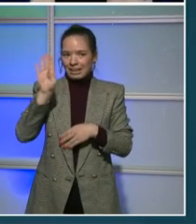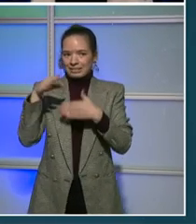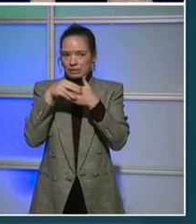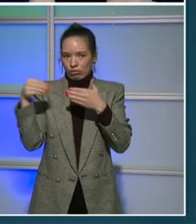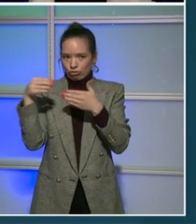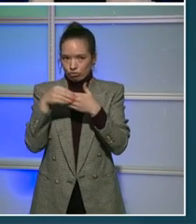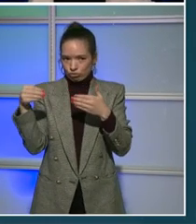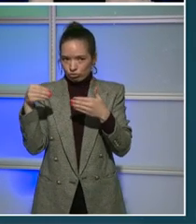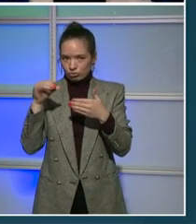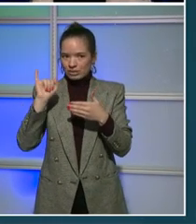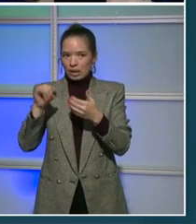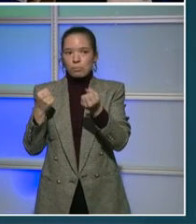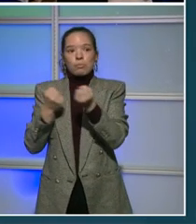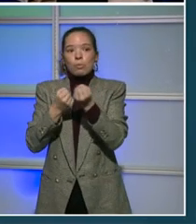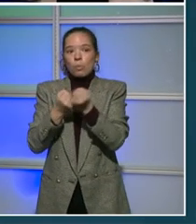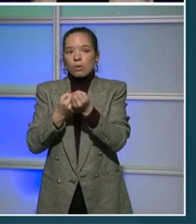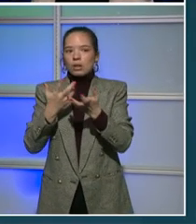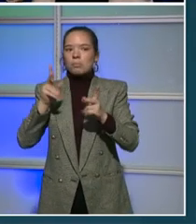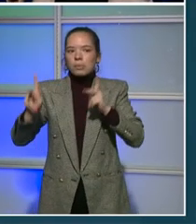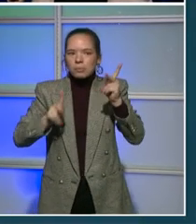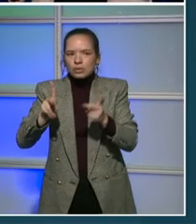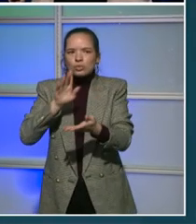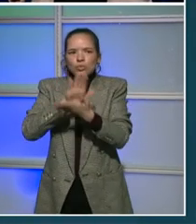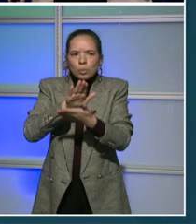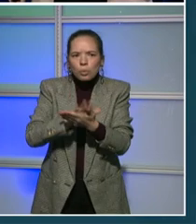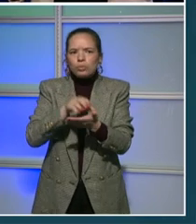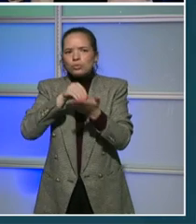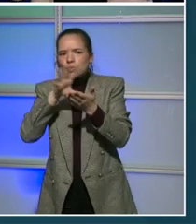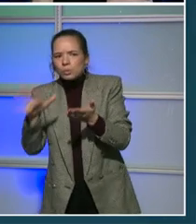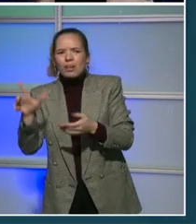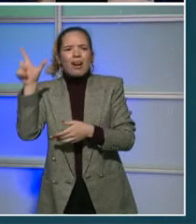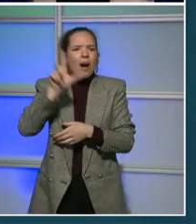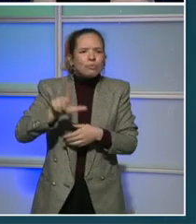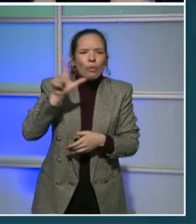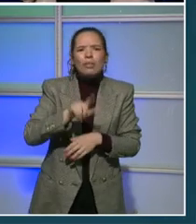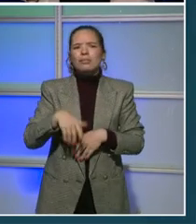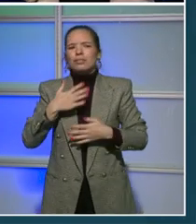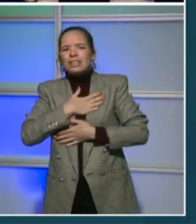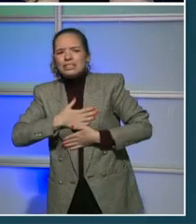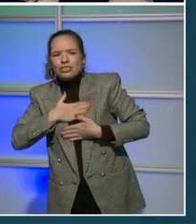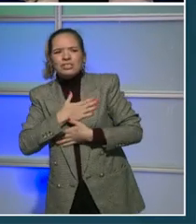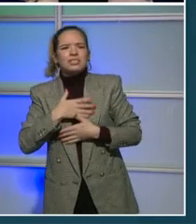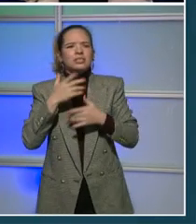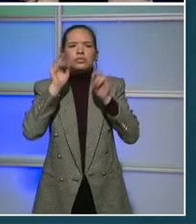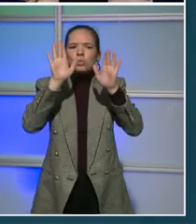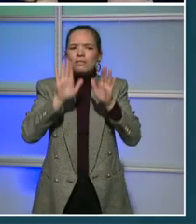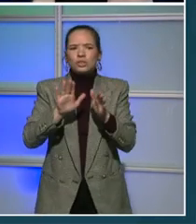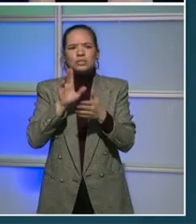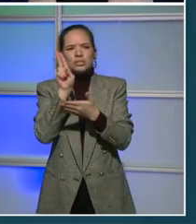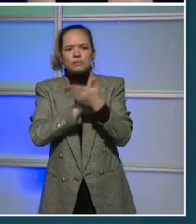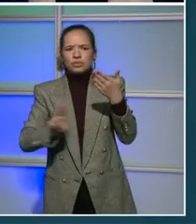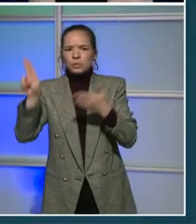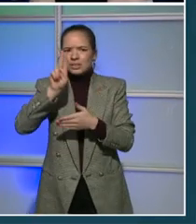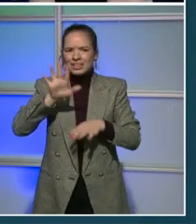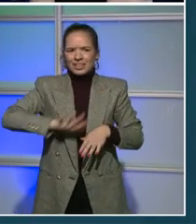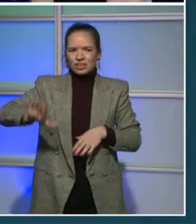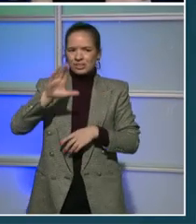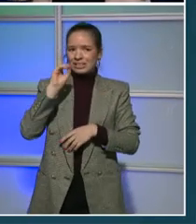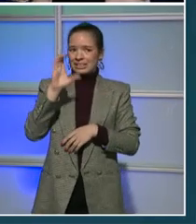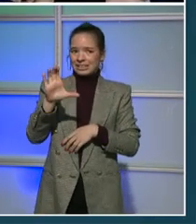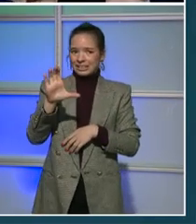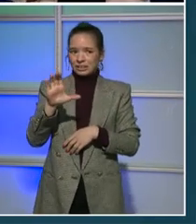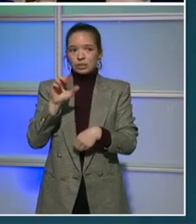supports our public school students, our libraries, our recreation centers, the great university of the district of Columbia, and job training